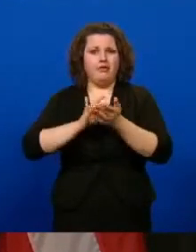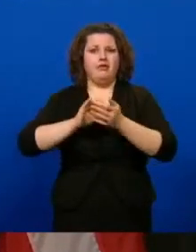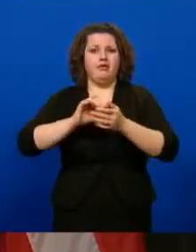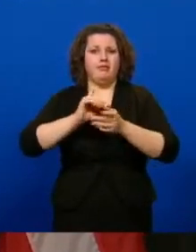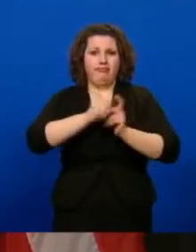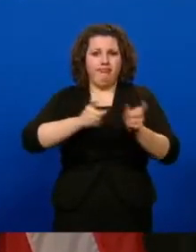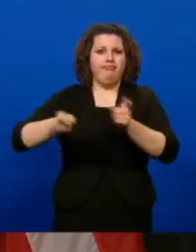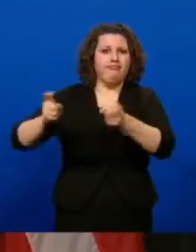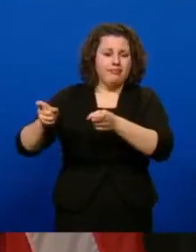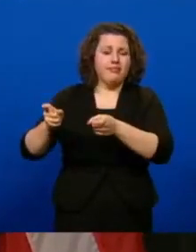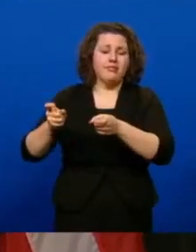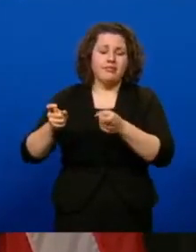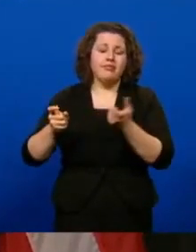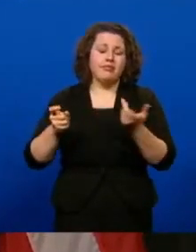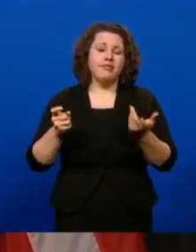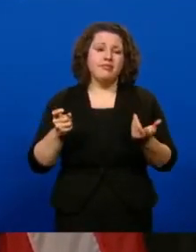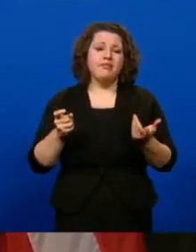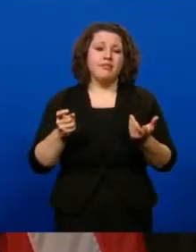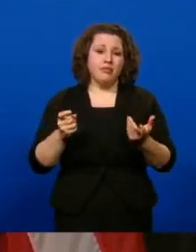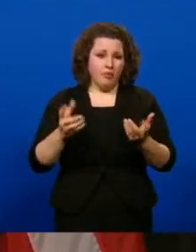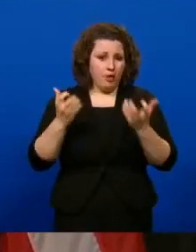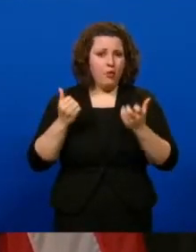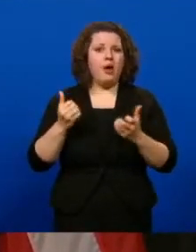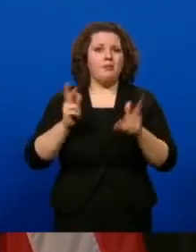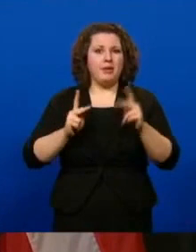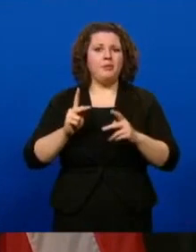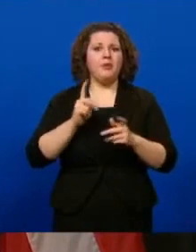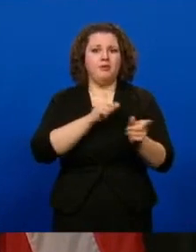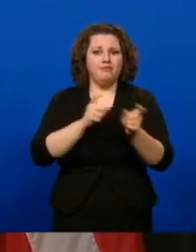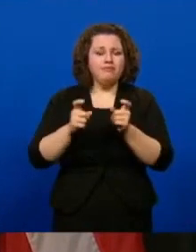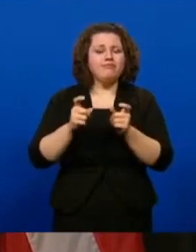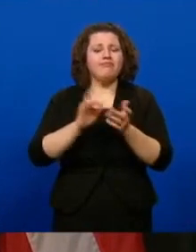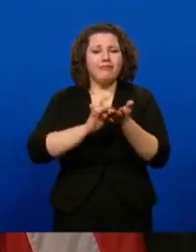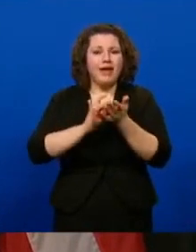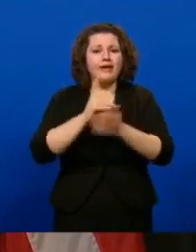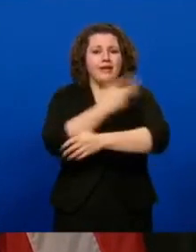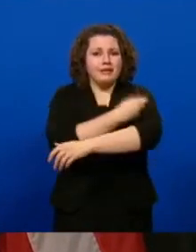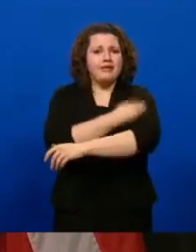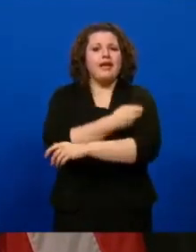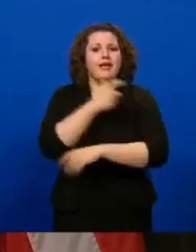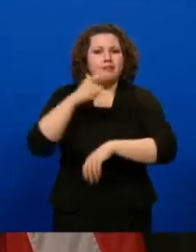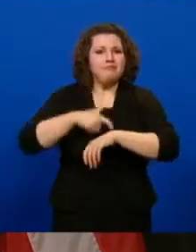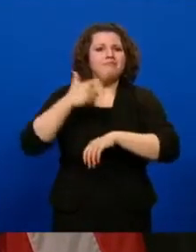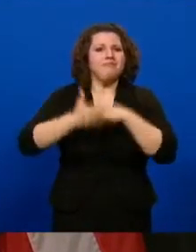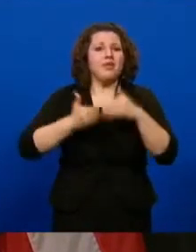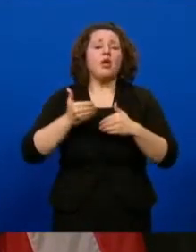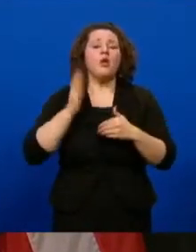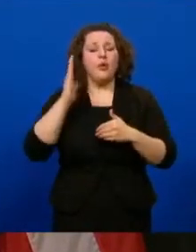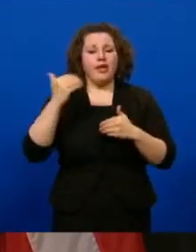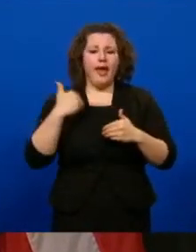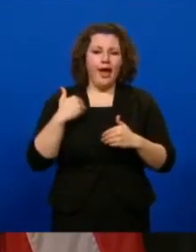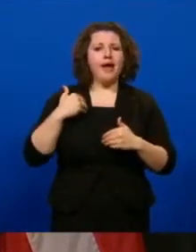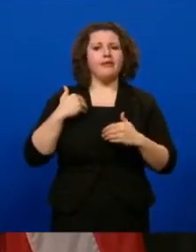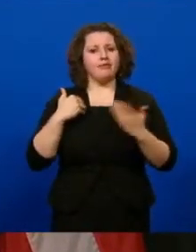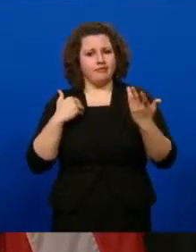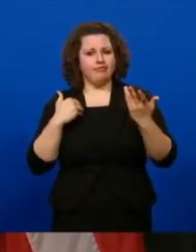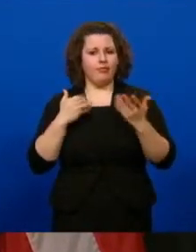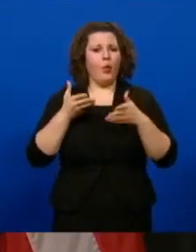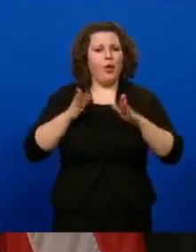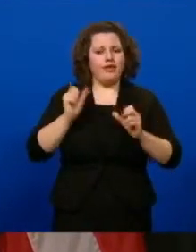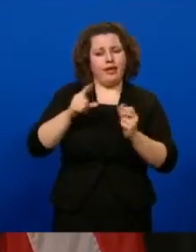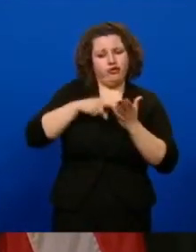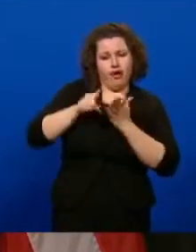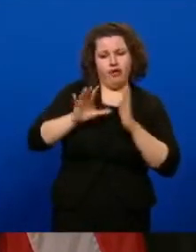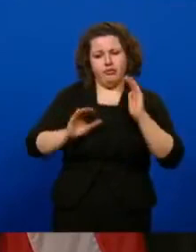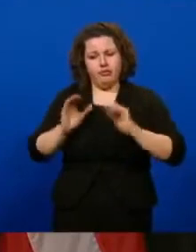we get Iowans vaccinated in a timely manner. So, you know, there'll be check and balances, but we also need